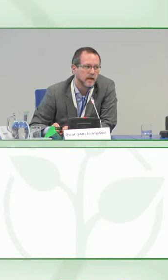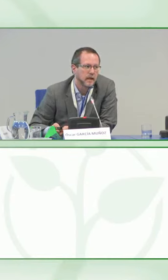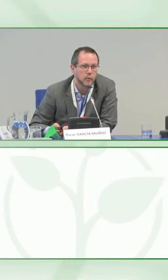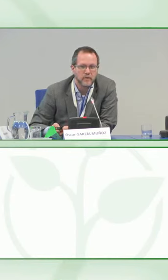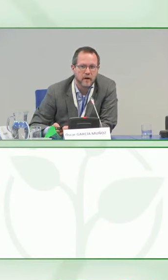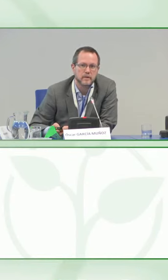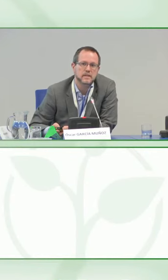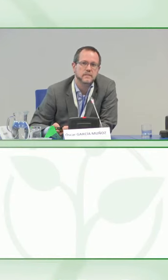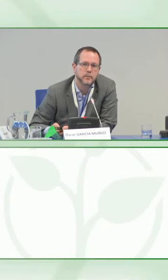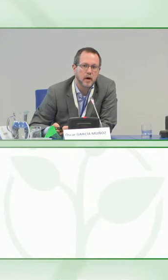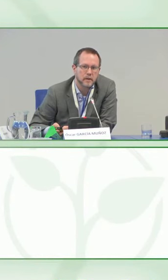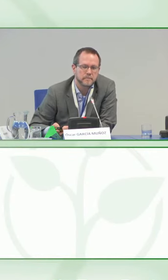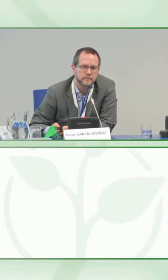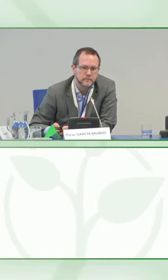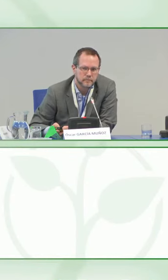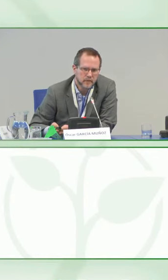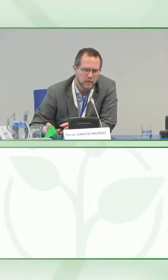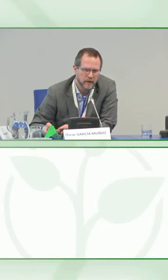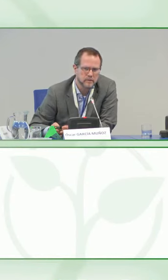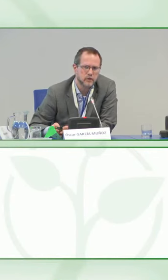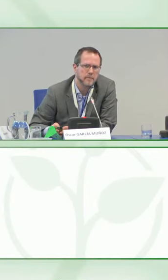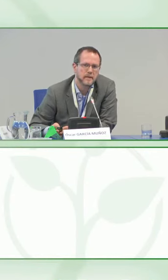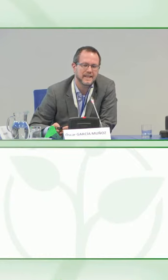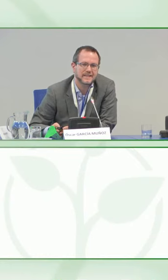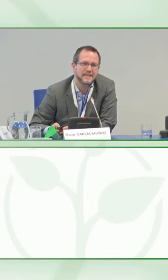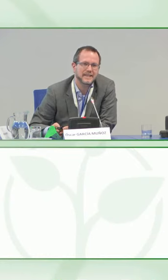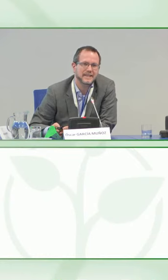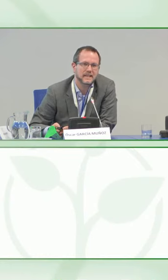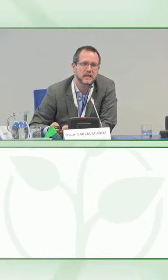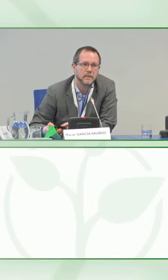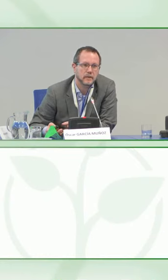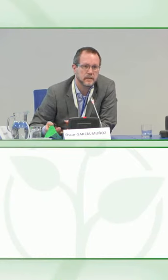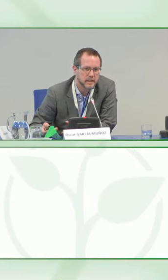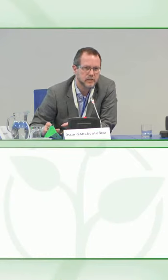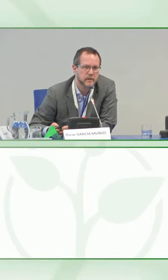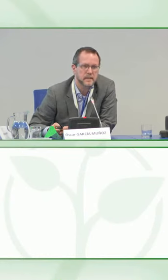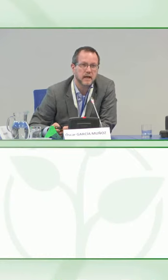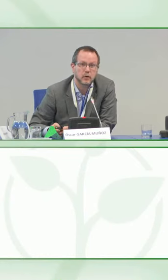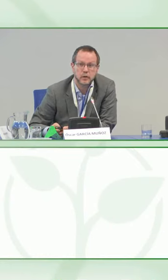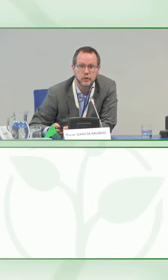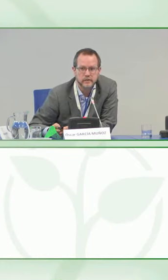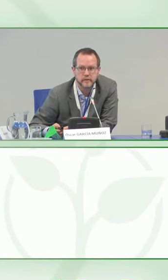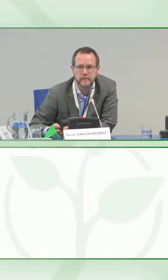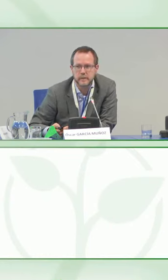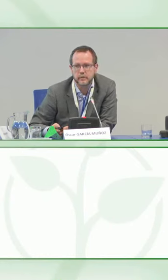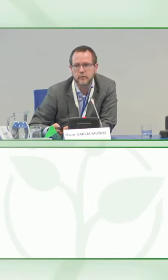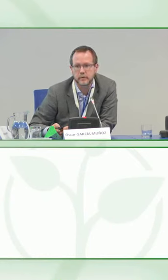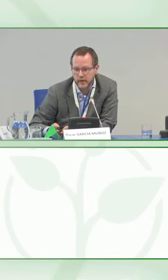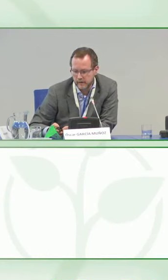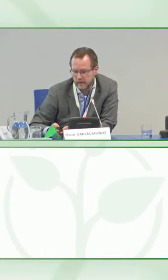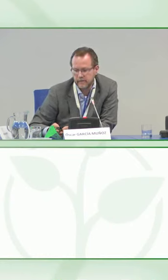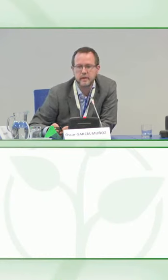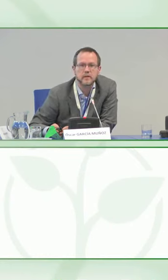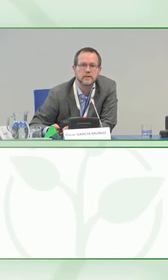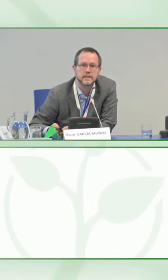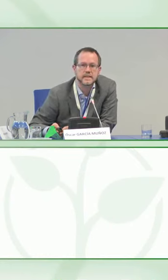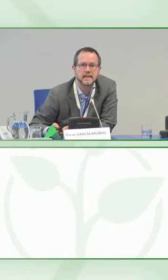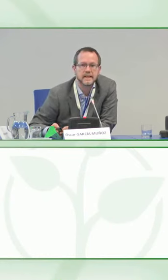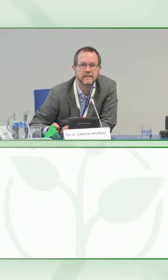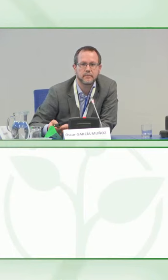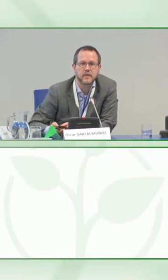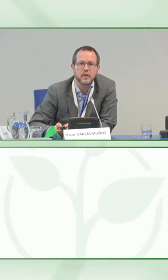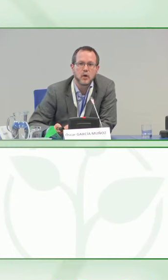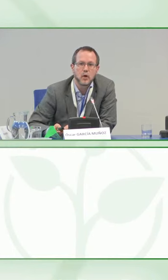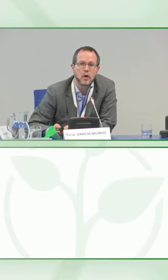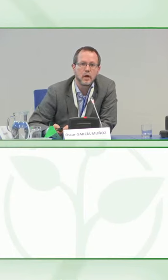we found this problem, found the trouble that common dictionaries are not useful for people with reading difficulties.